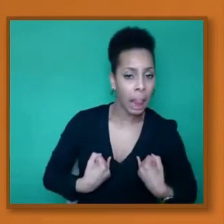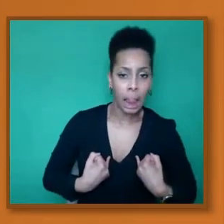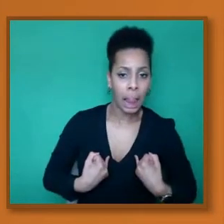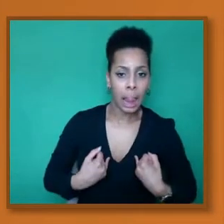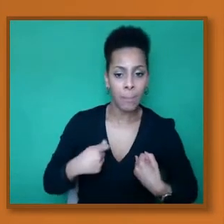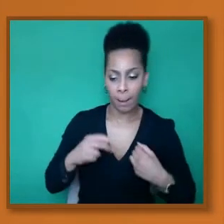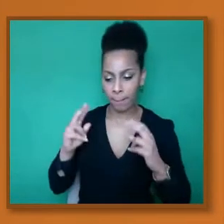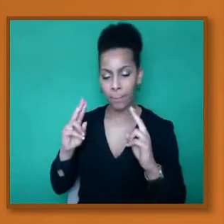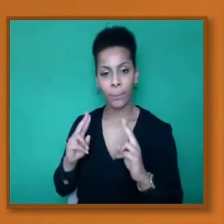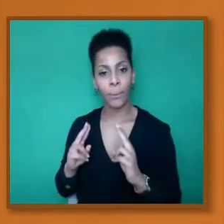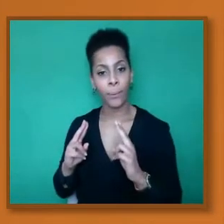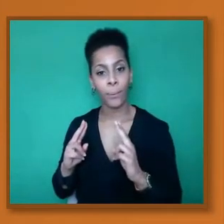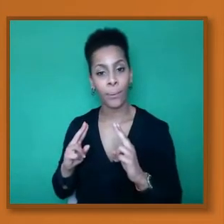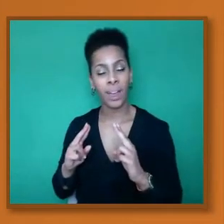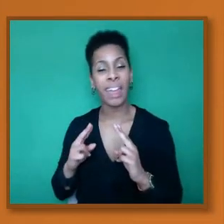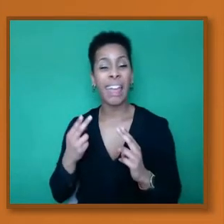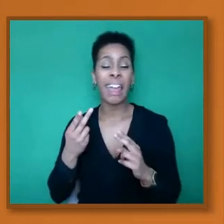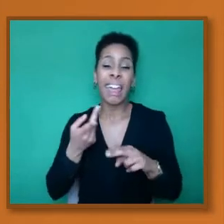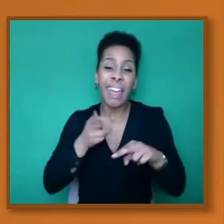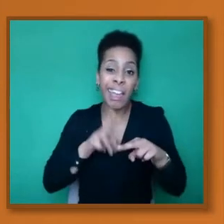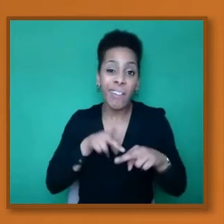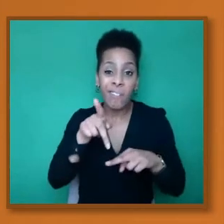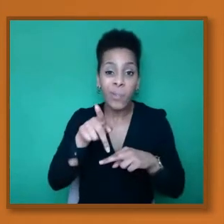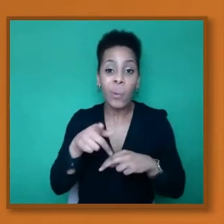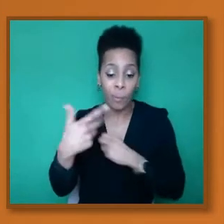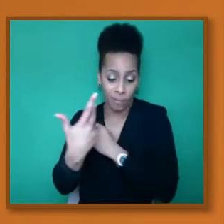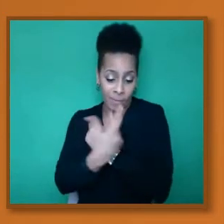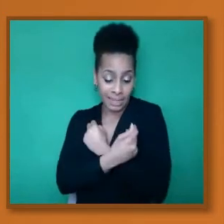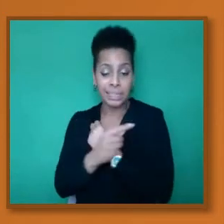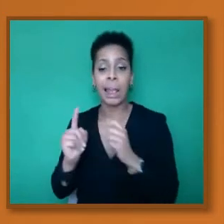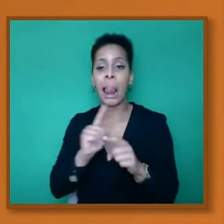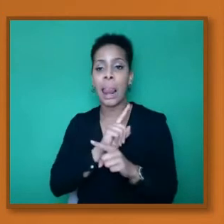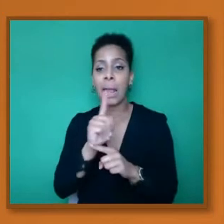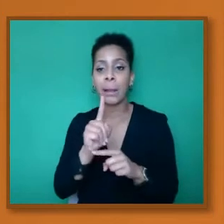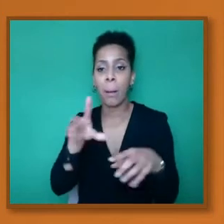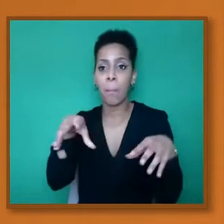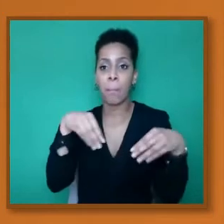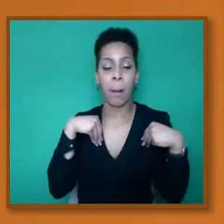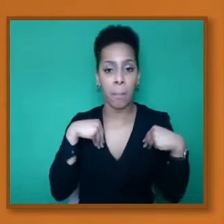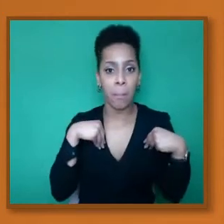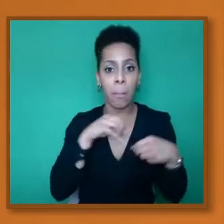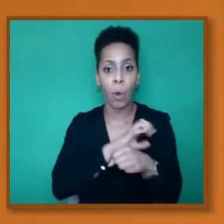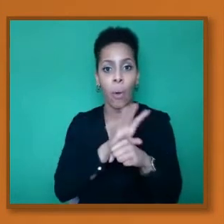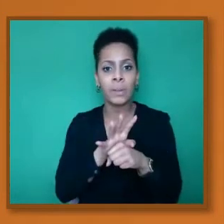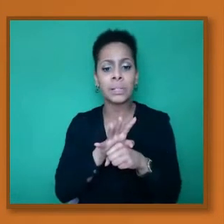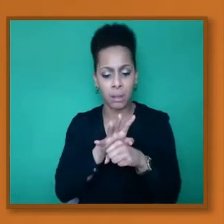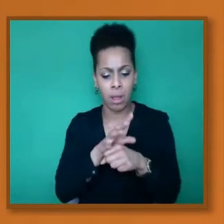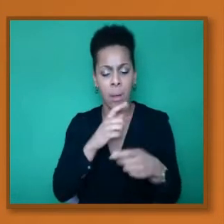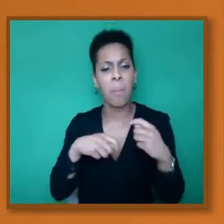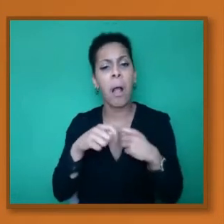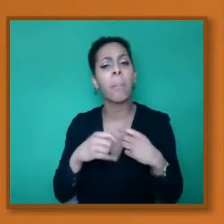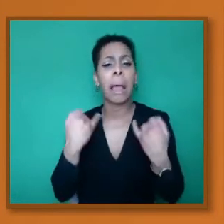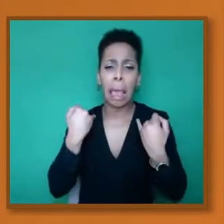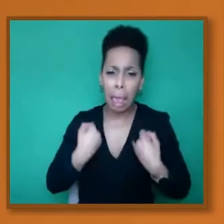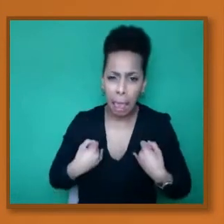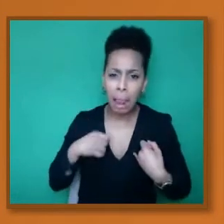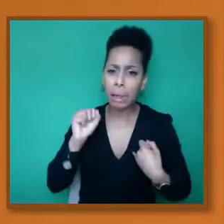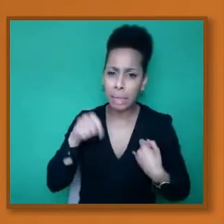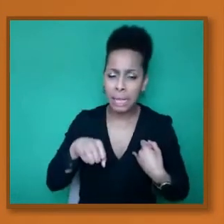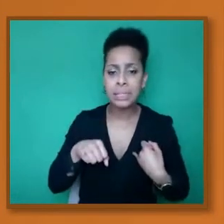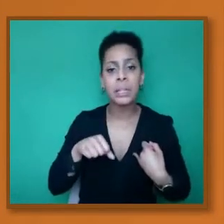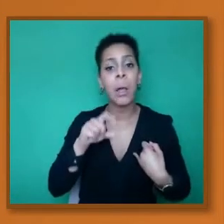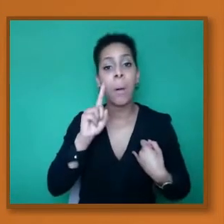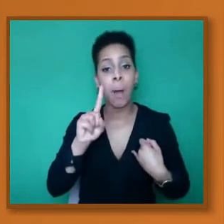you become ill if you get it, but it will still not be as severe as it may have been had you not had the vaccination.